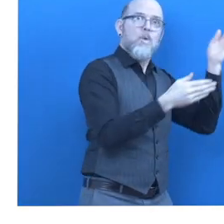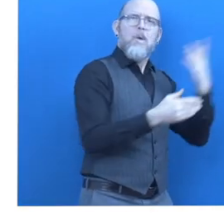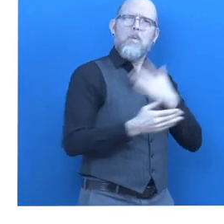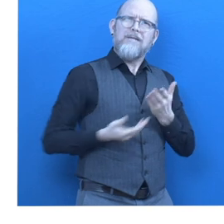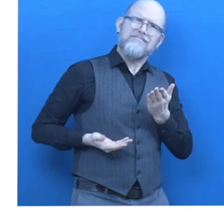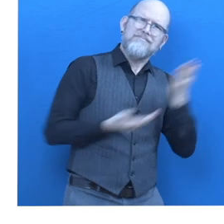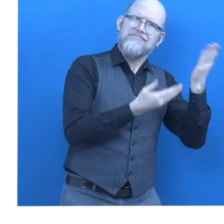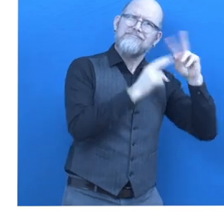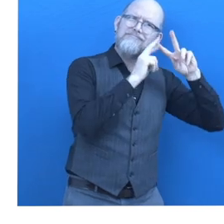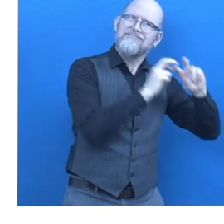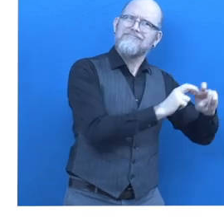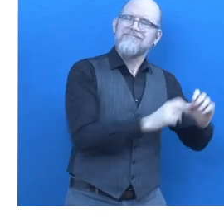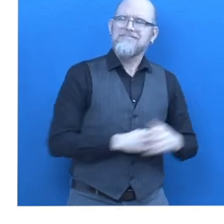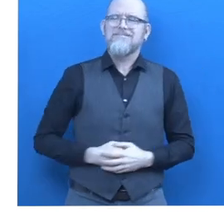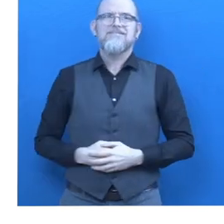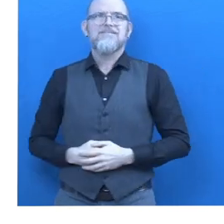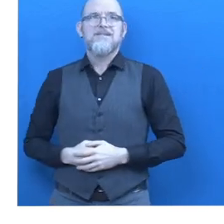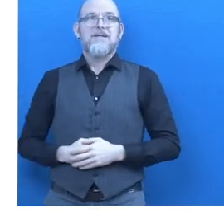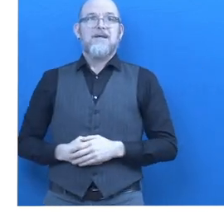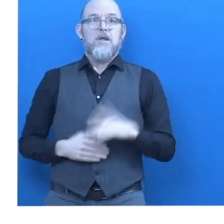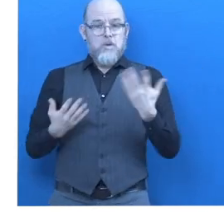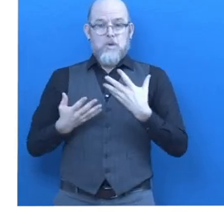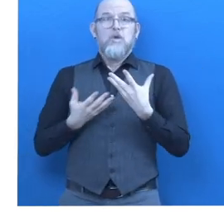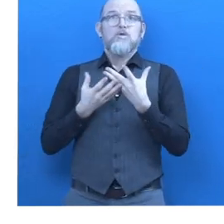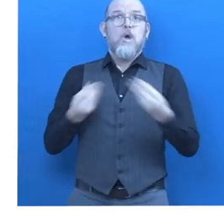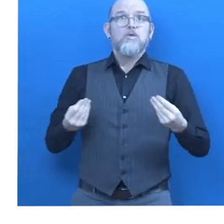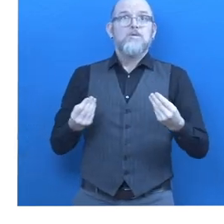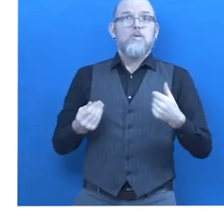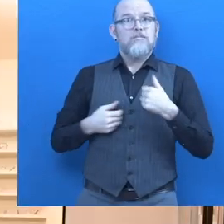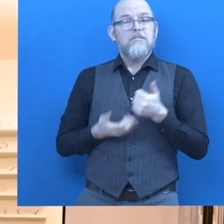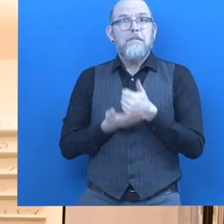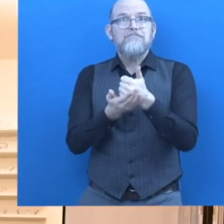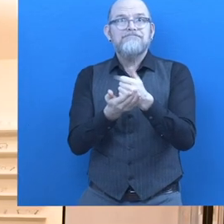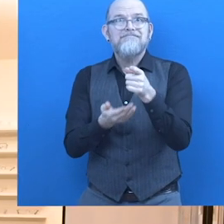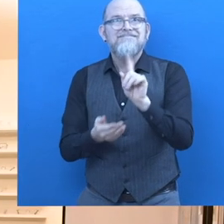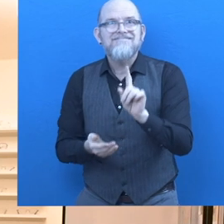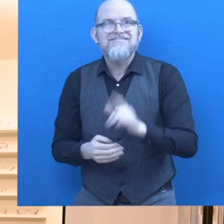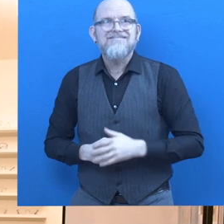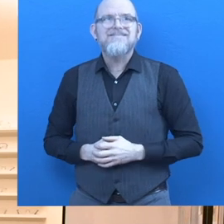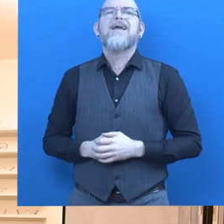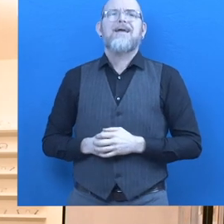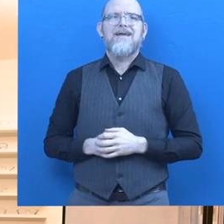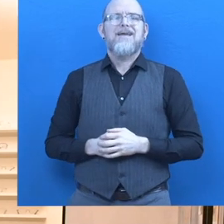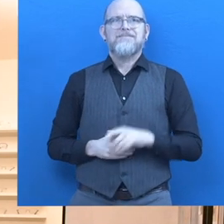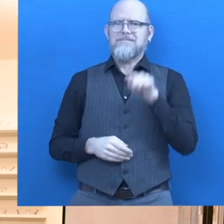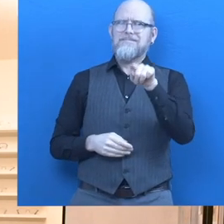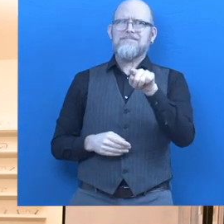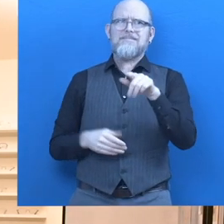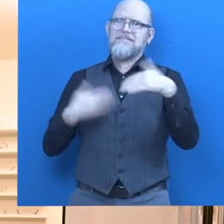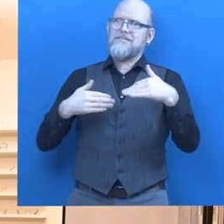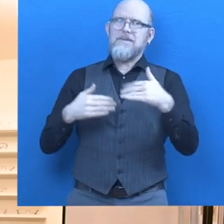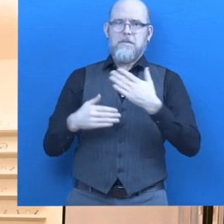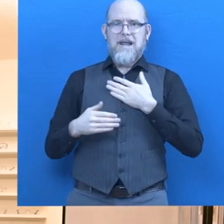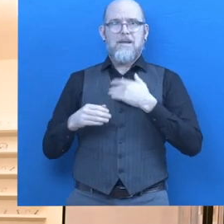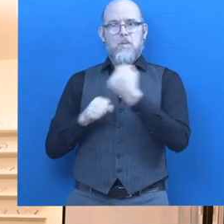How did this solution help you? Nico Hahn, Head of Sales. The special thing about the workstation